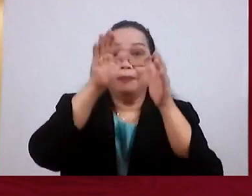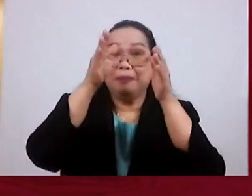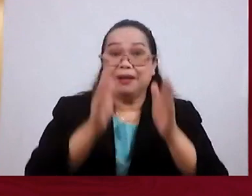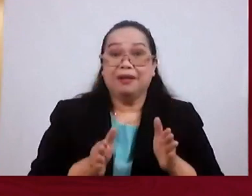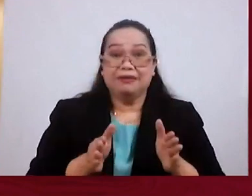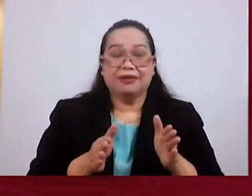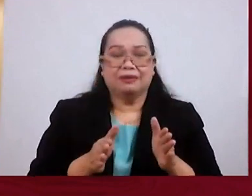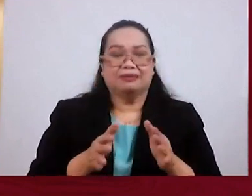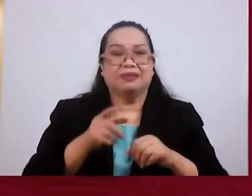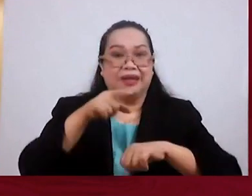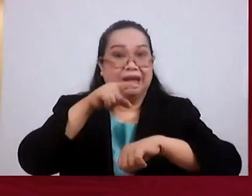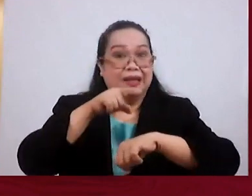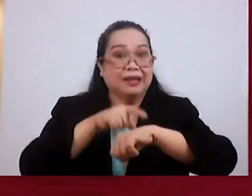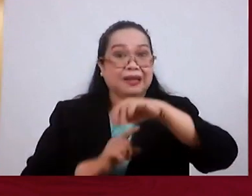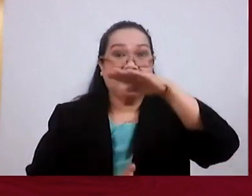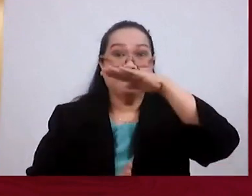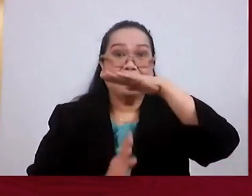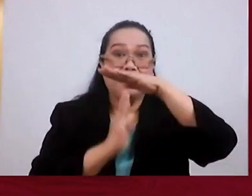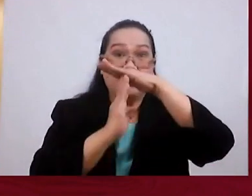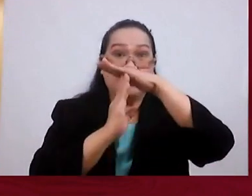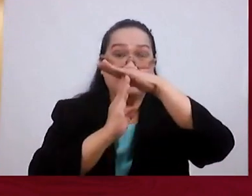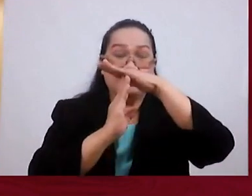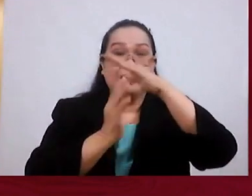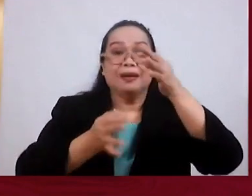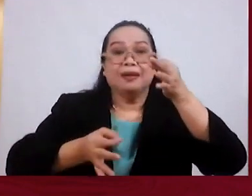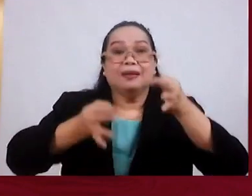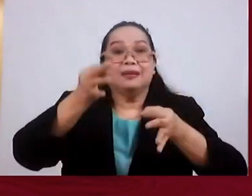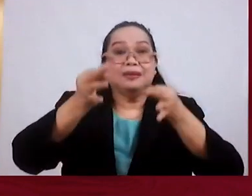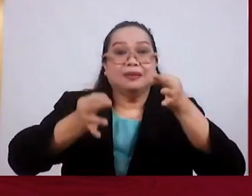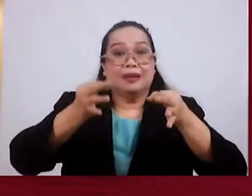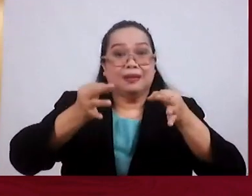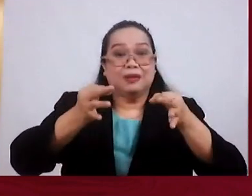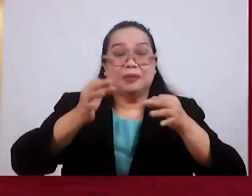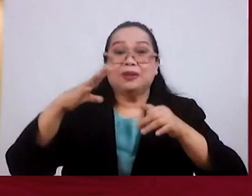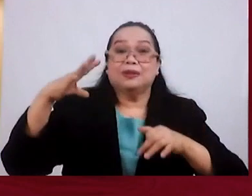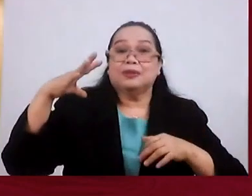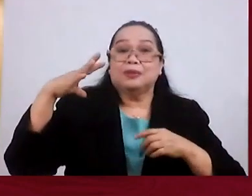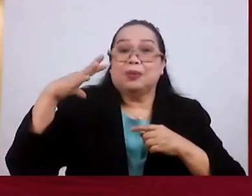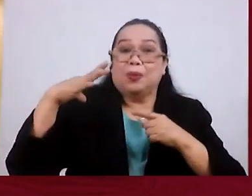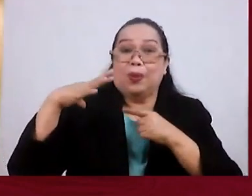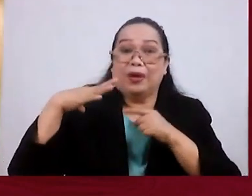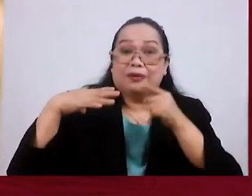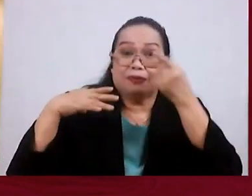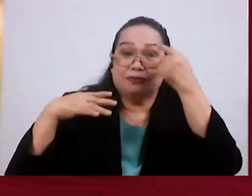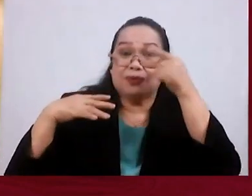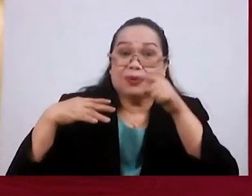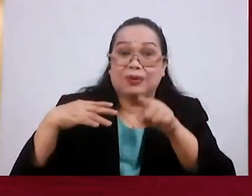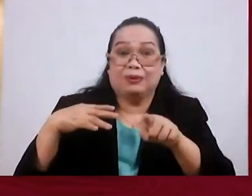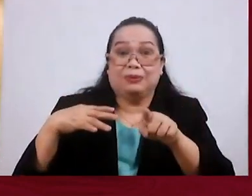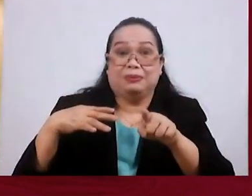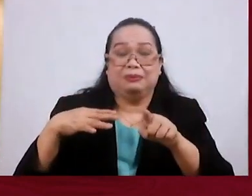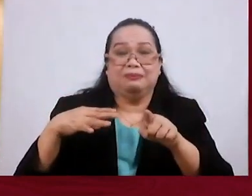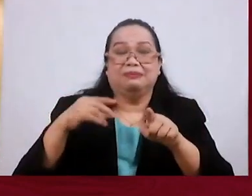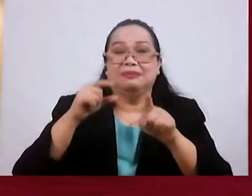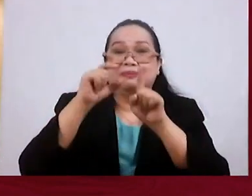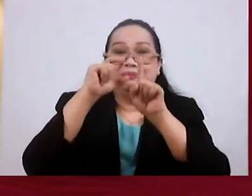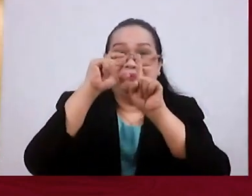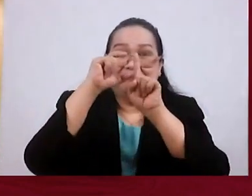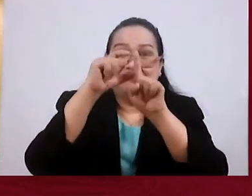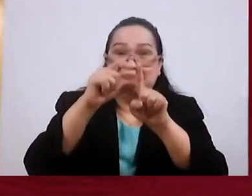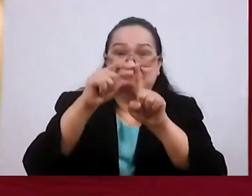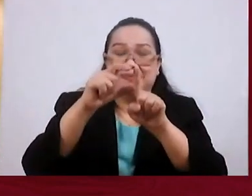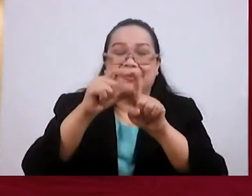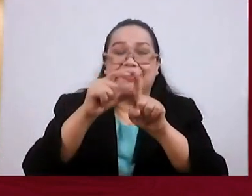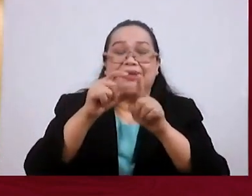time that nothing but judgment is awaiting you. This is what he's saying, actually,